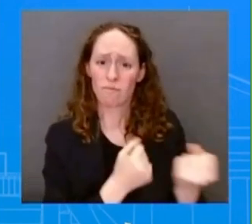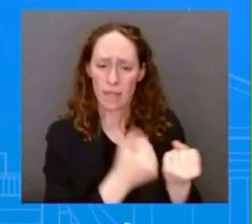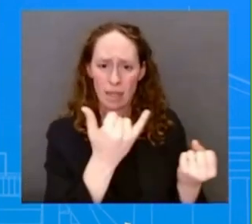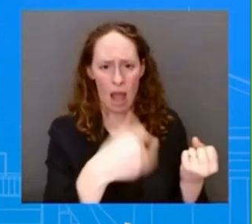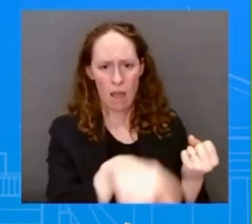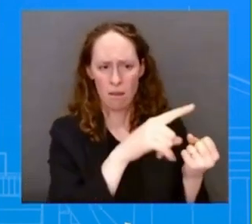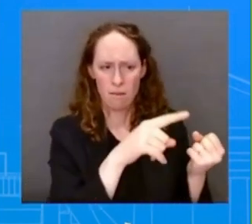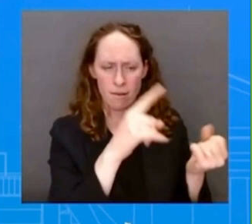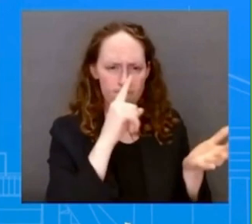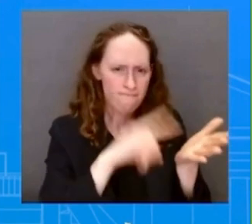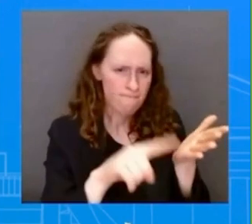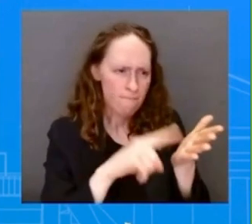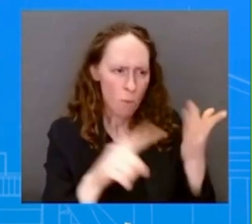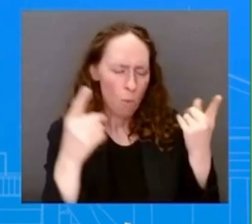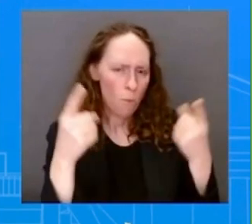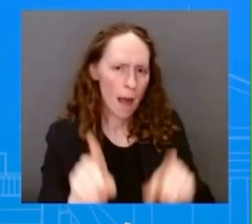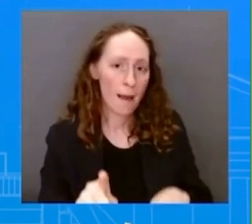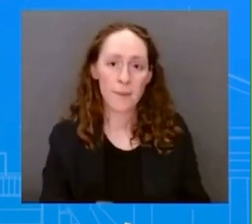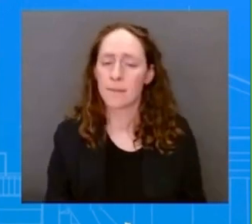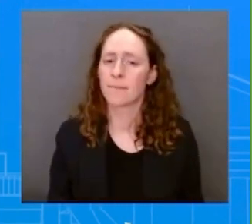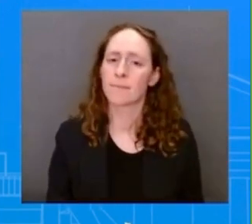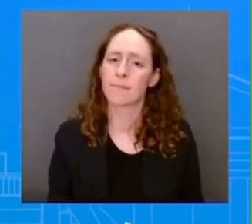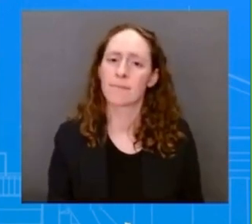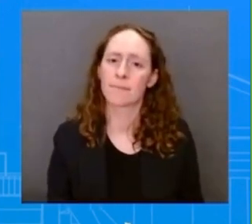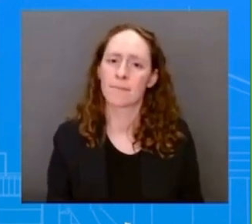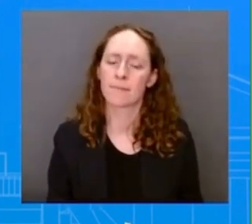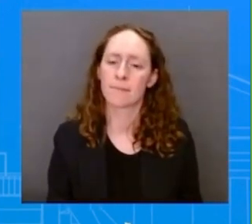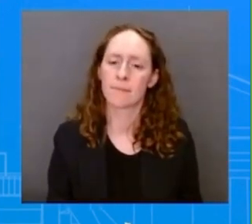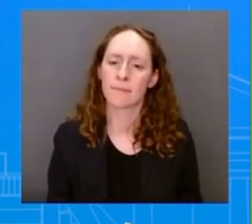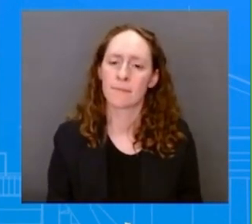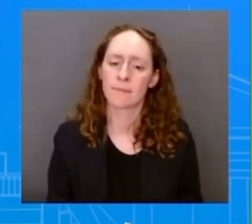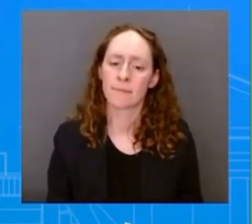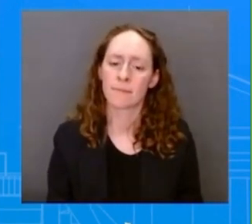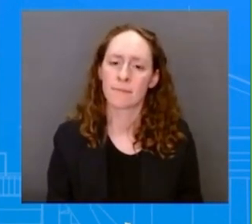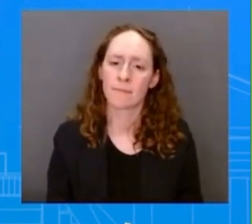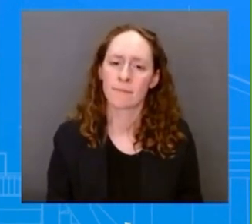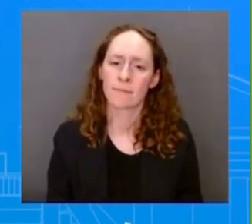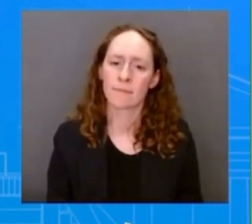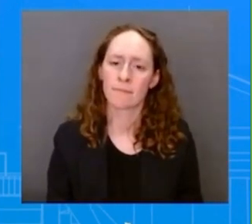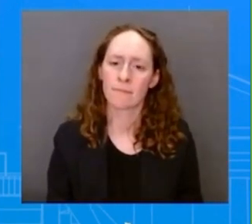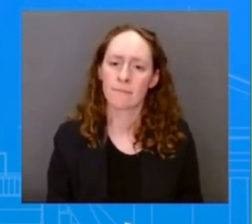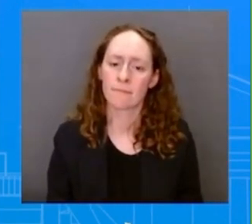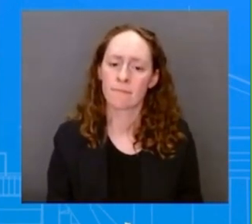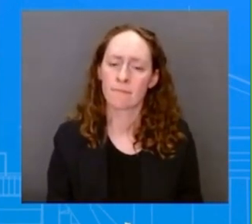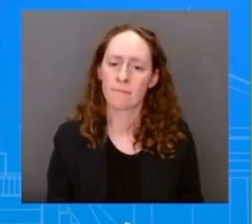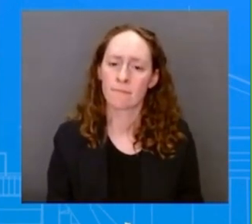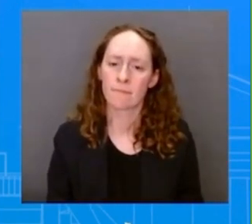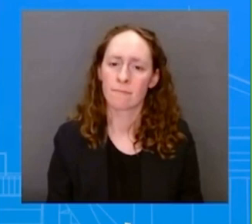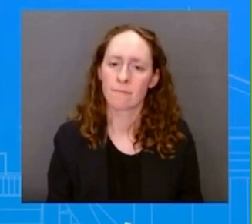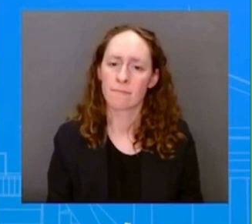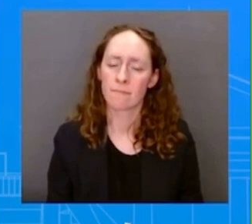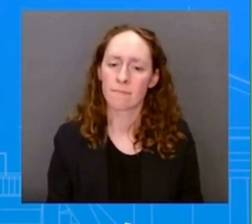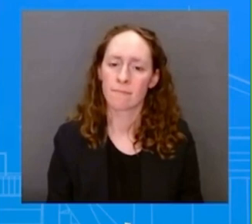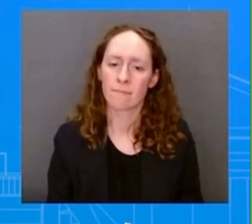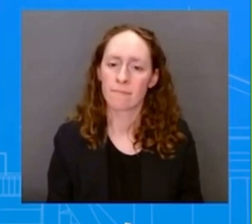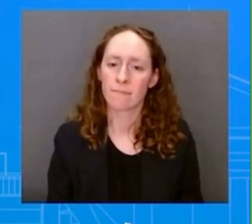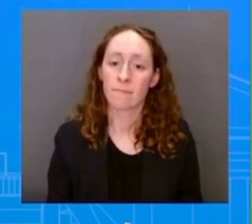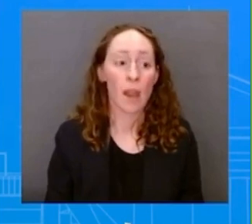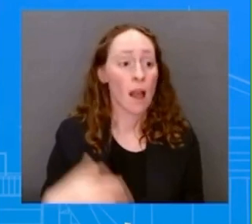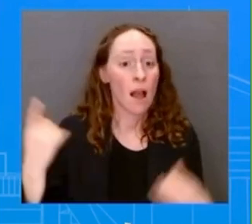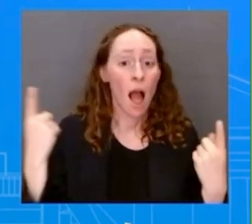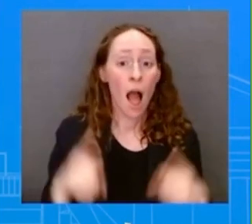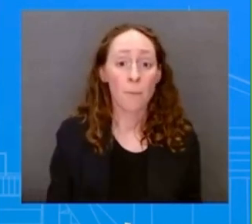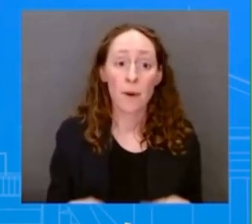But one of the reasons why, I mean, this underscores, this event underscores why President Biden is working so hard